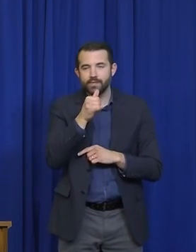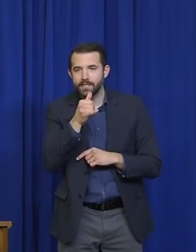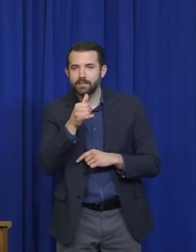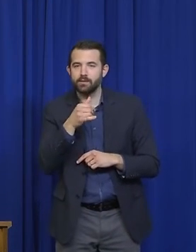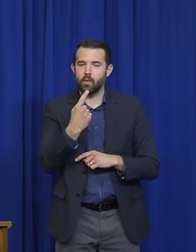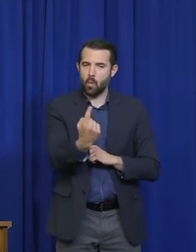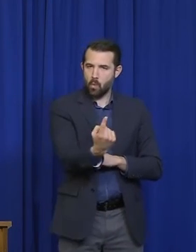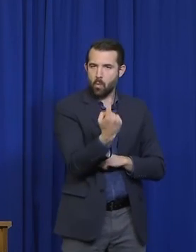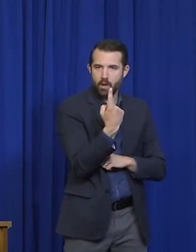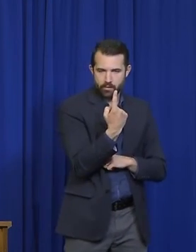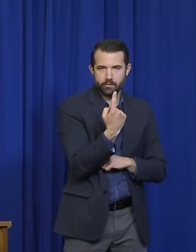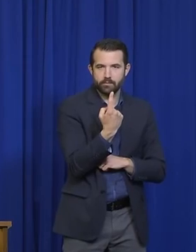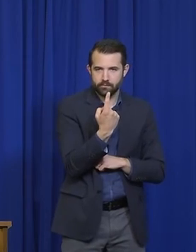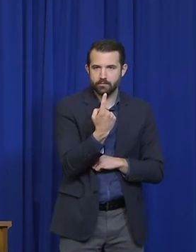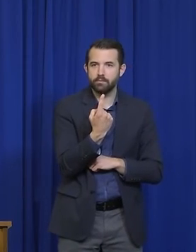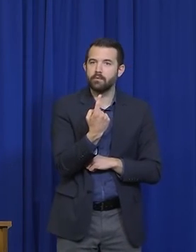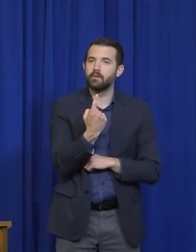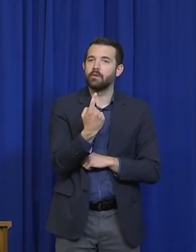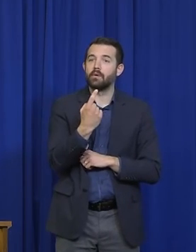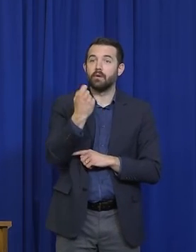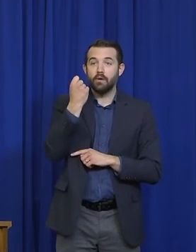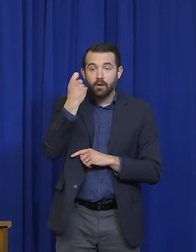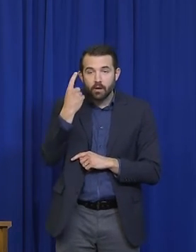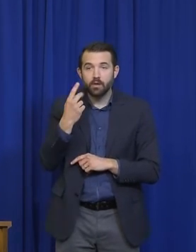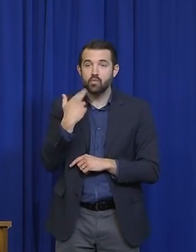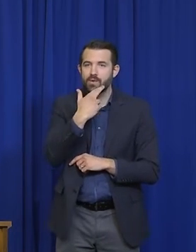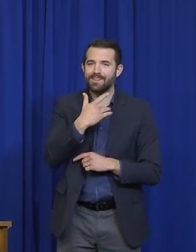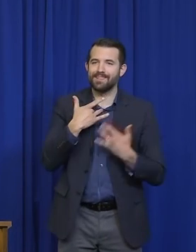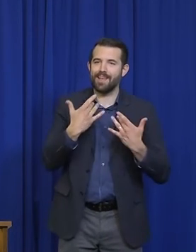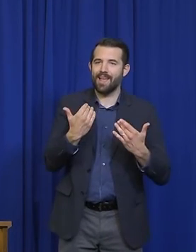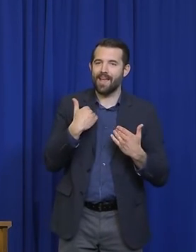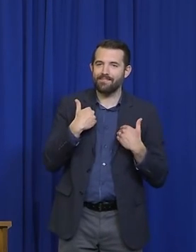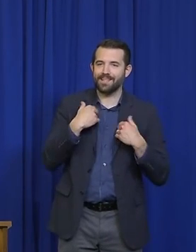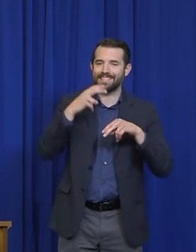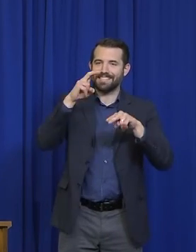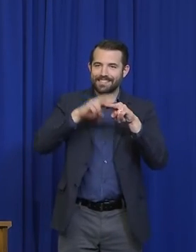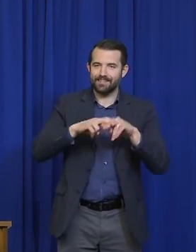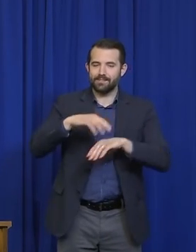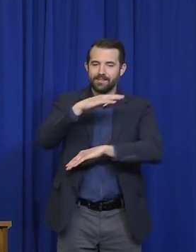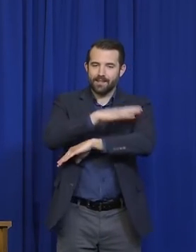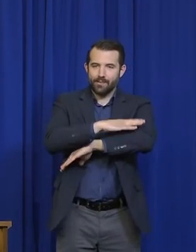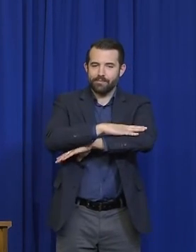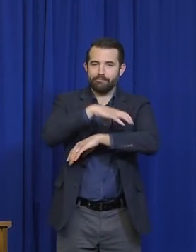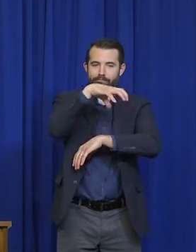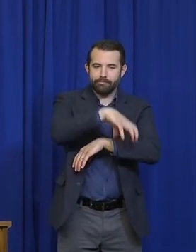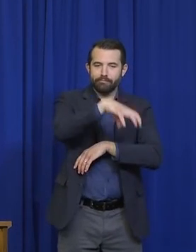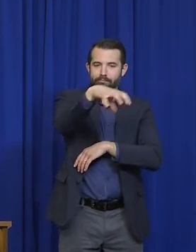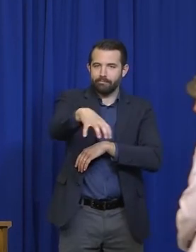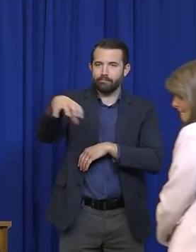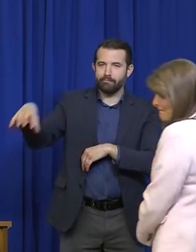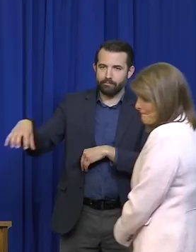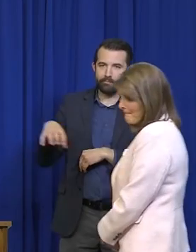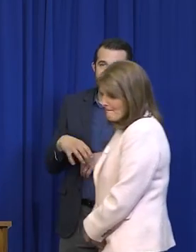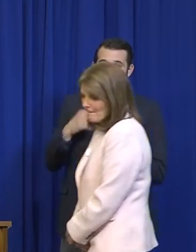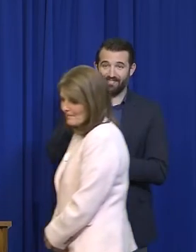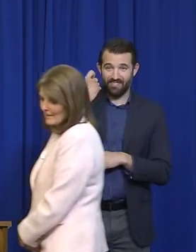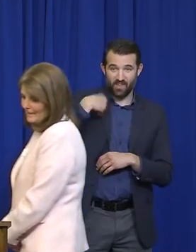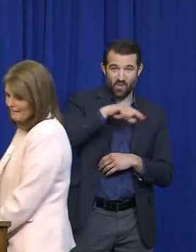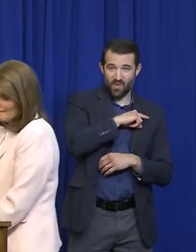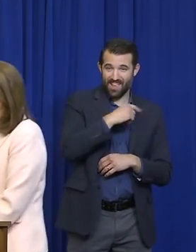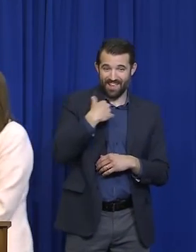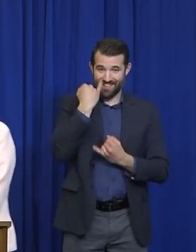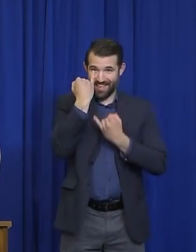But restaurants usually have seating areas, and part of the protocols we're using, Commissioner